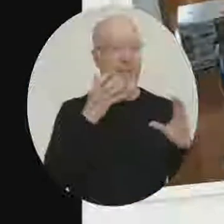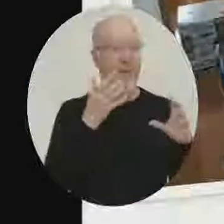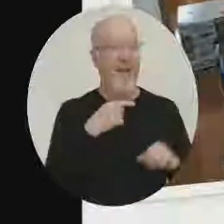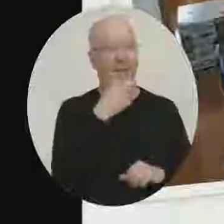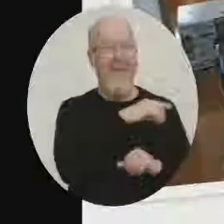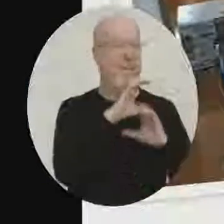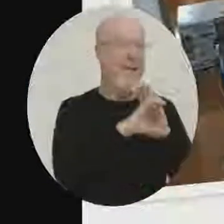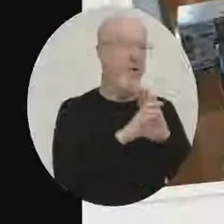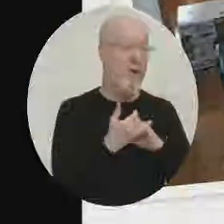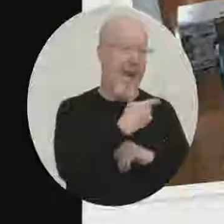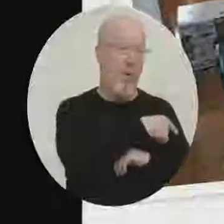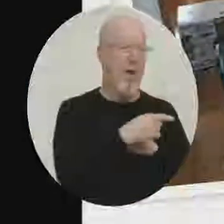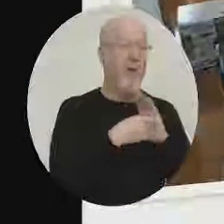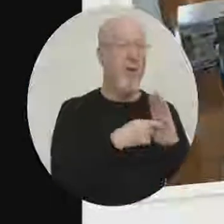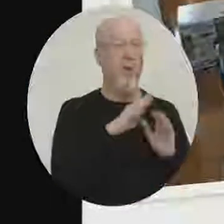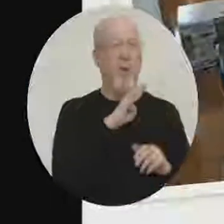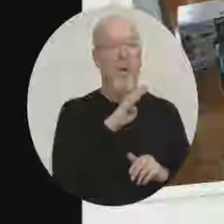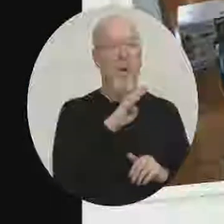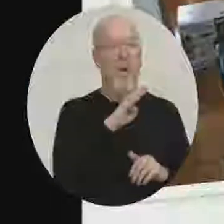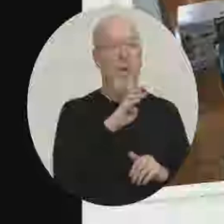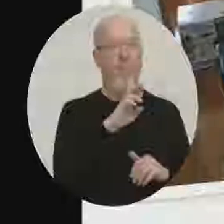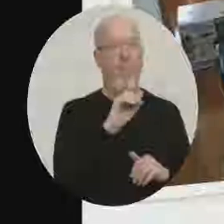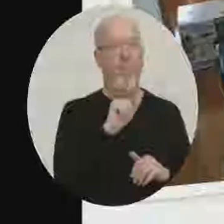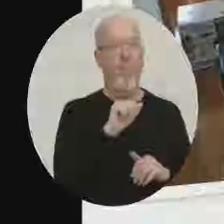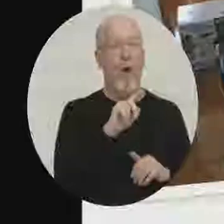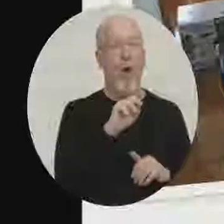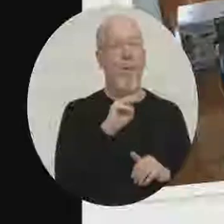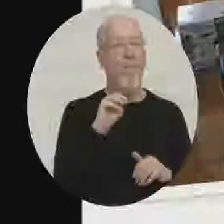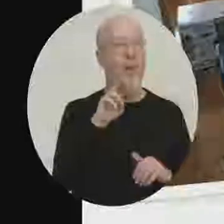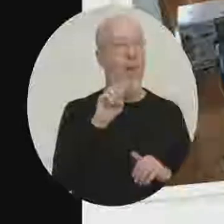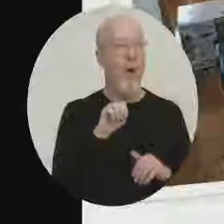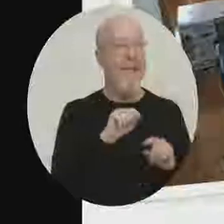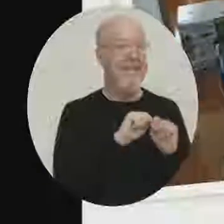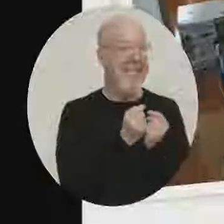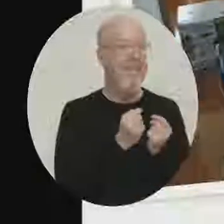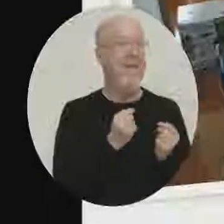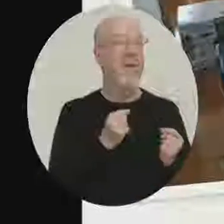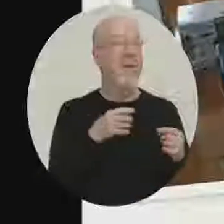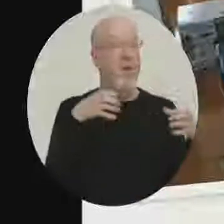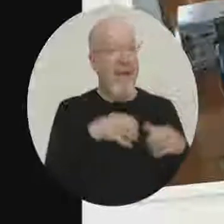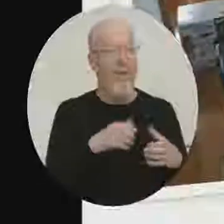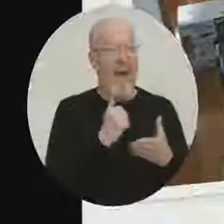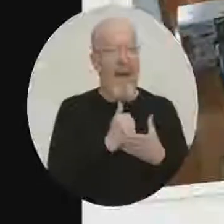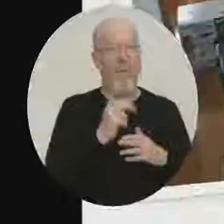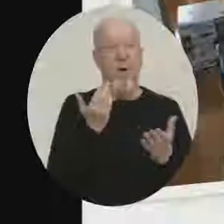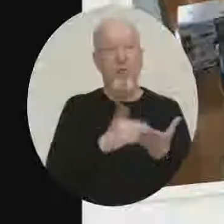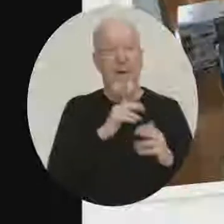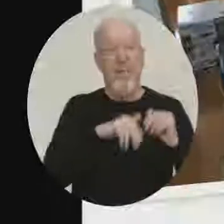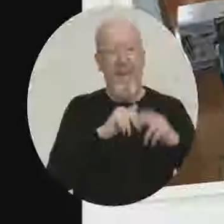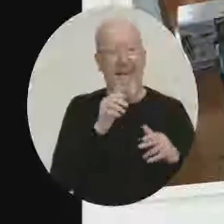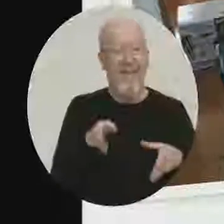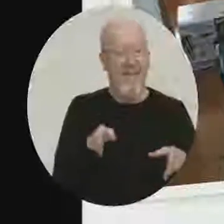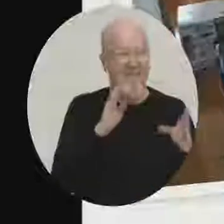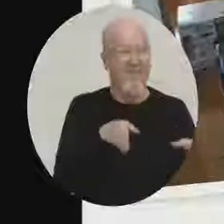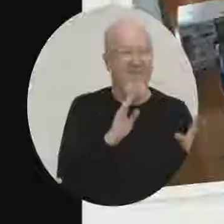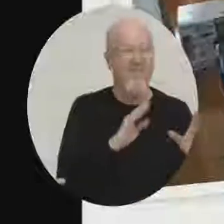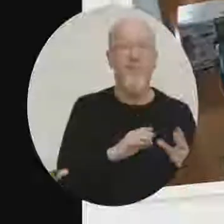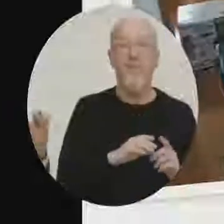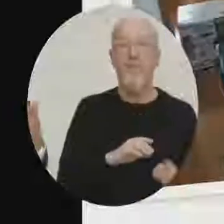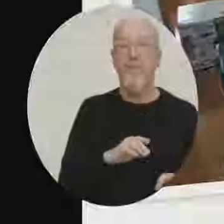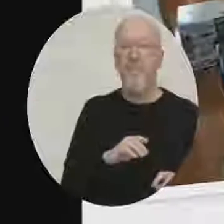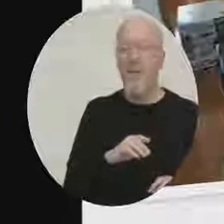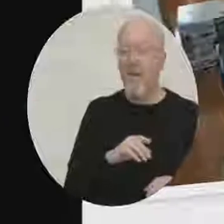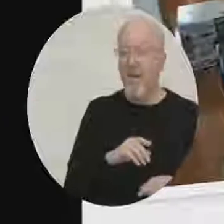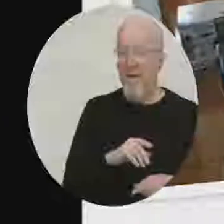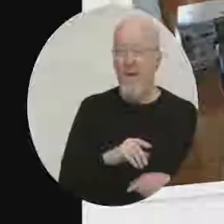this is the Broadmoor team that was assembled to rebuild their neighborhood. You see Hal Wark and LaToya Cantrell at the front by